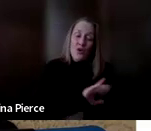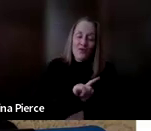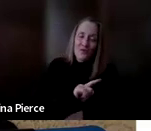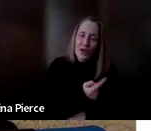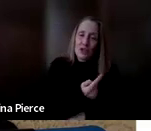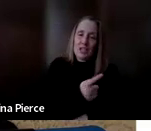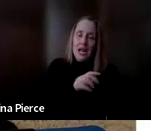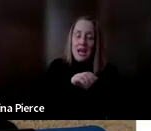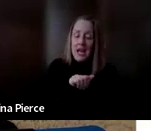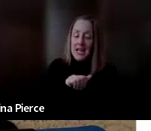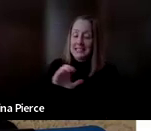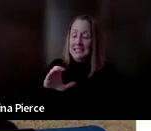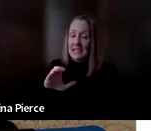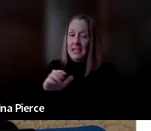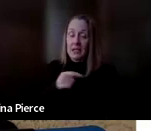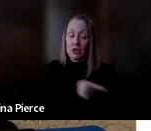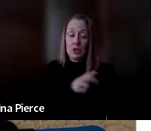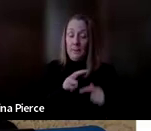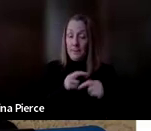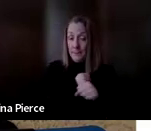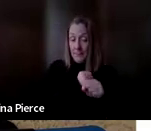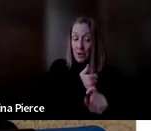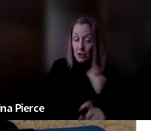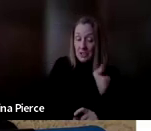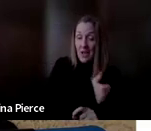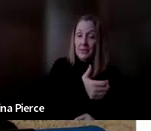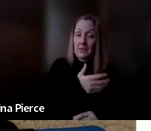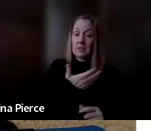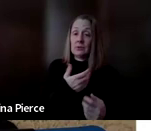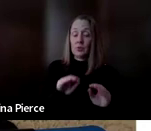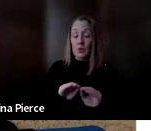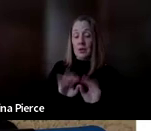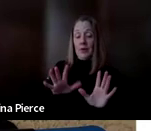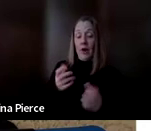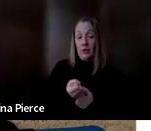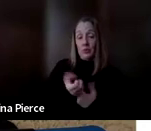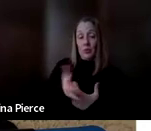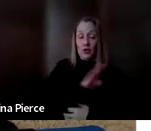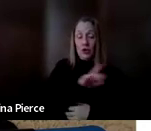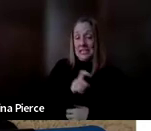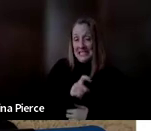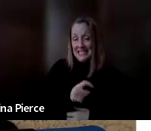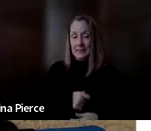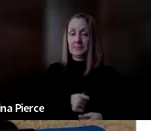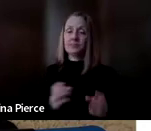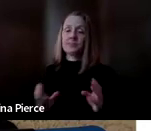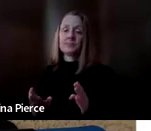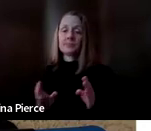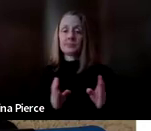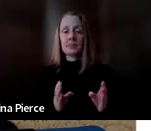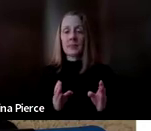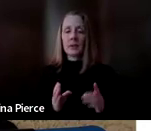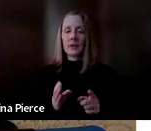built herself and made sure she could get her point across. In the image to the left of that, you are still seeing